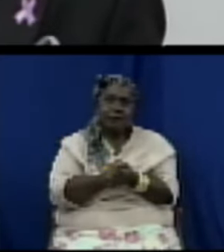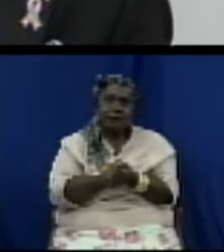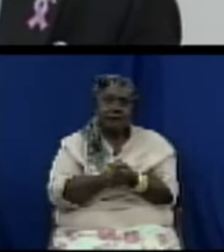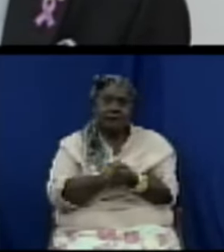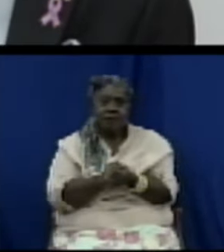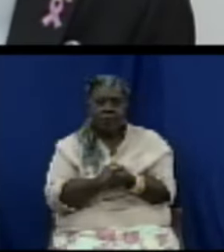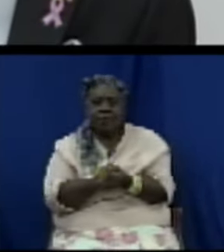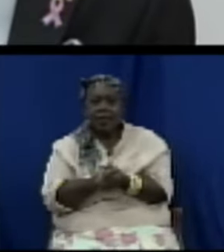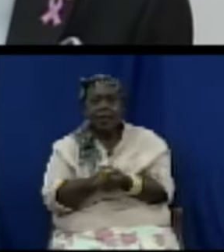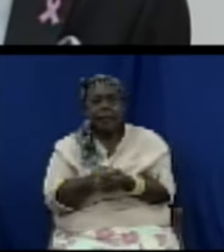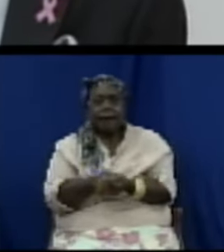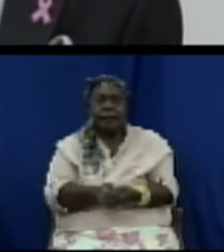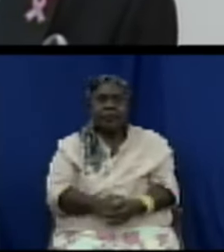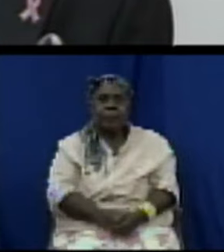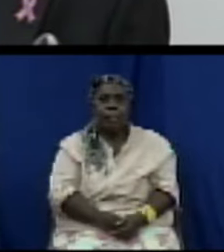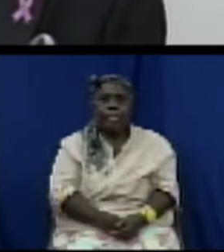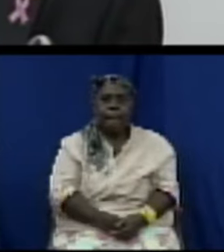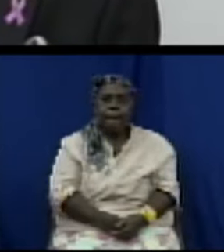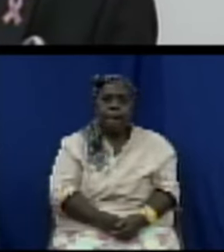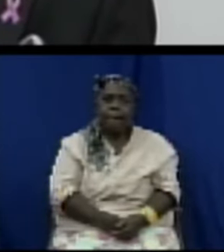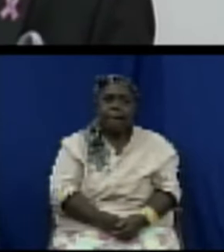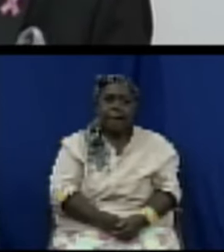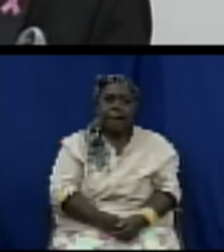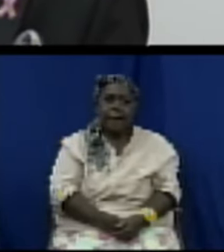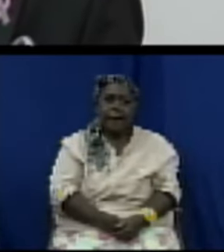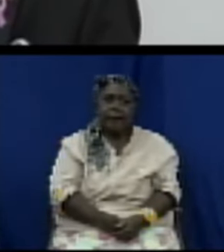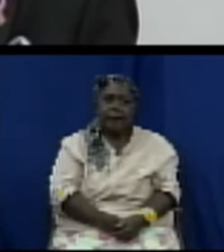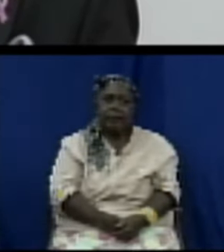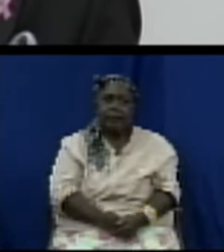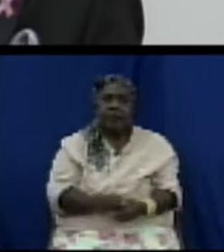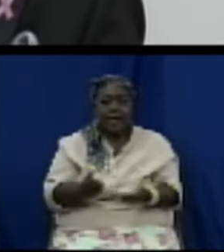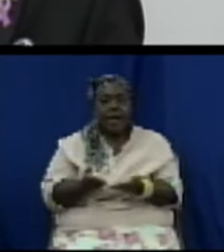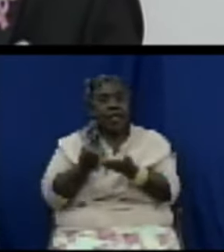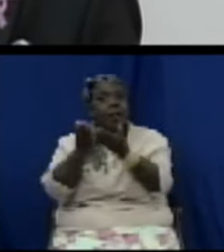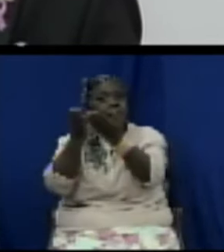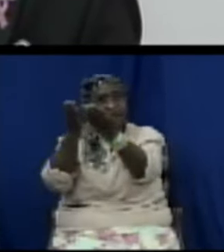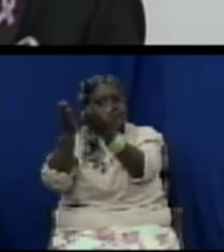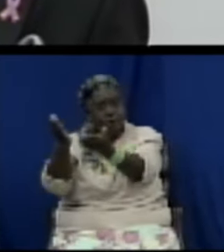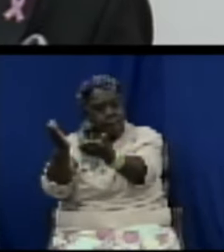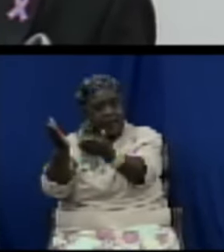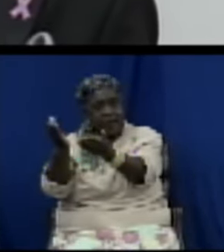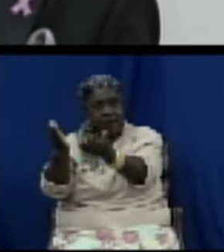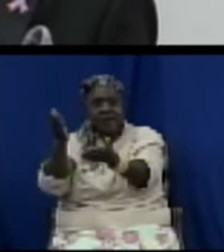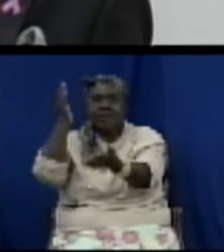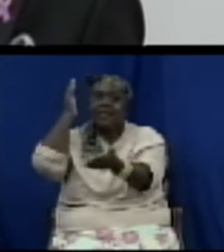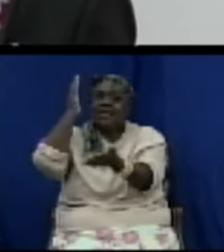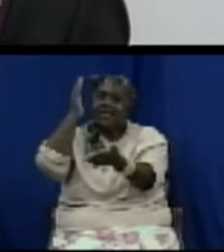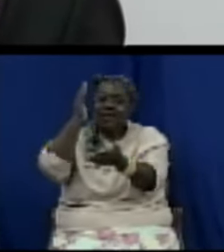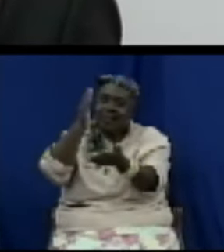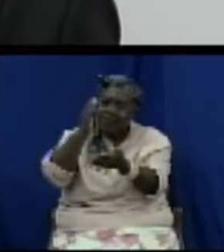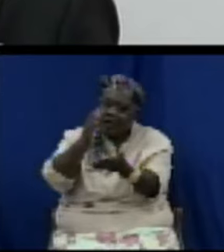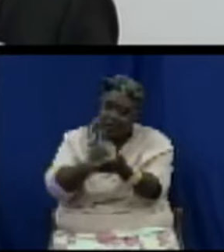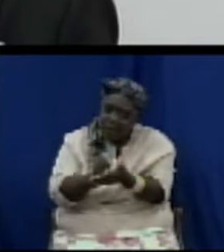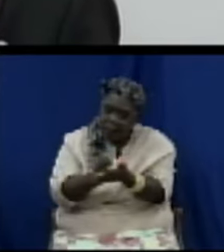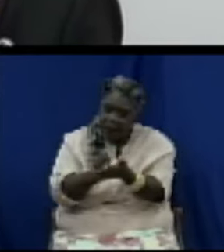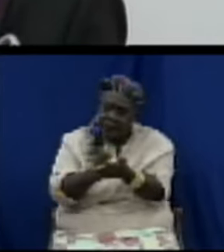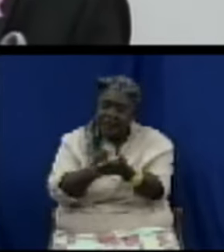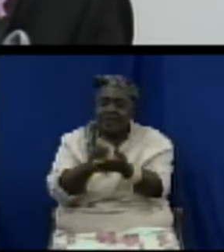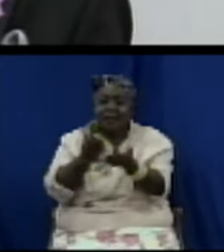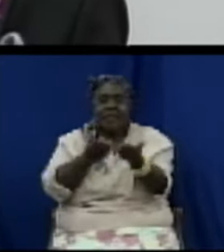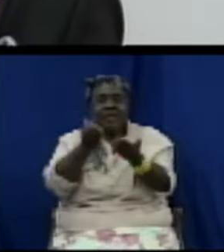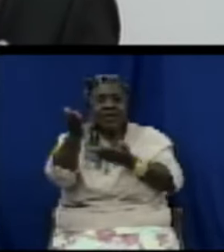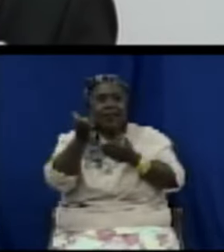service or the goods to be delivered so the bill prohibits vendors or service providers